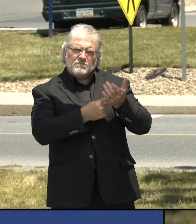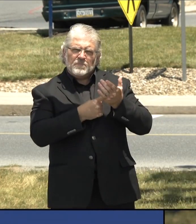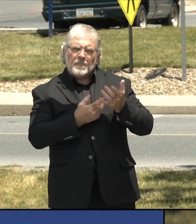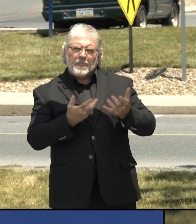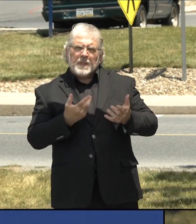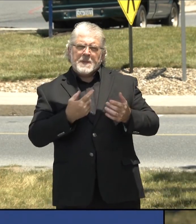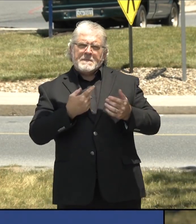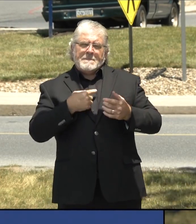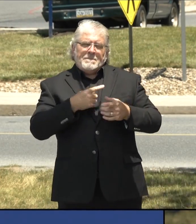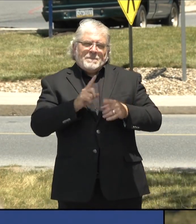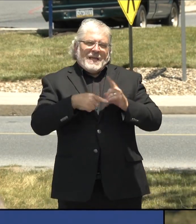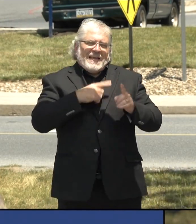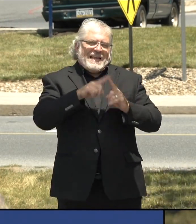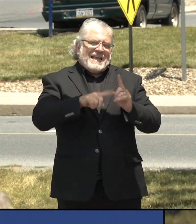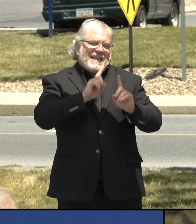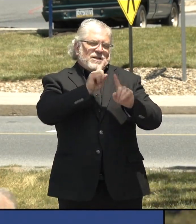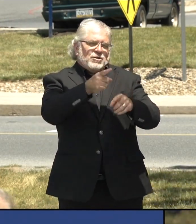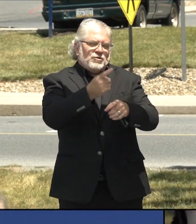Yes. For the governor.